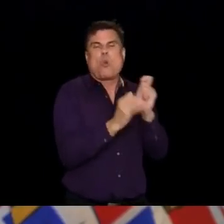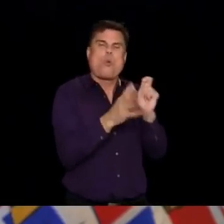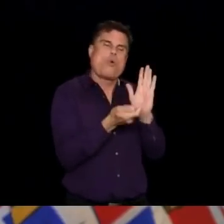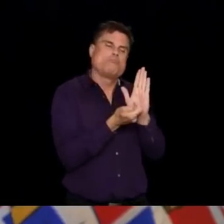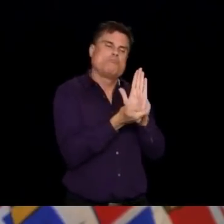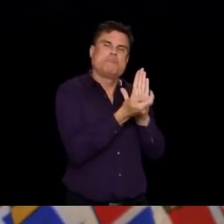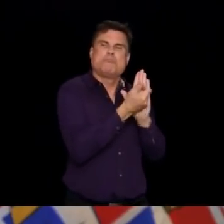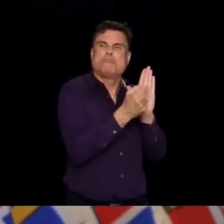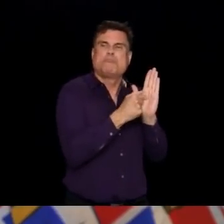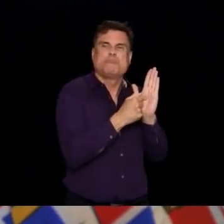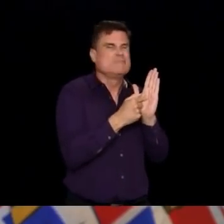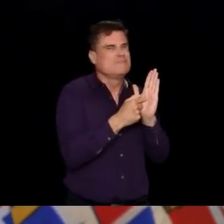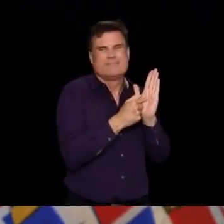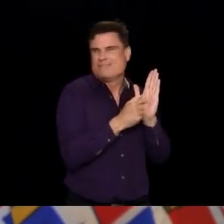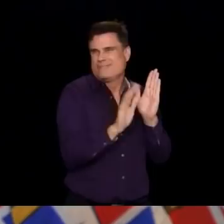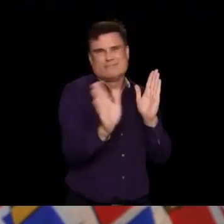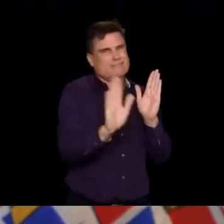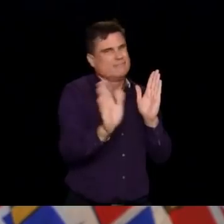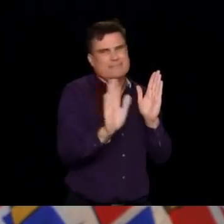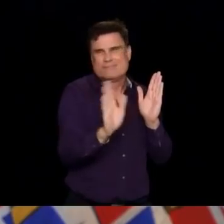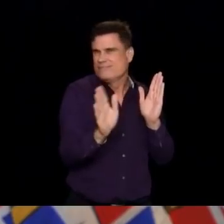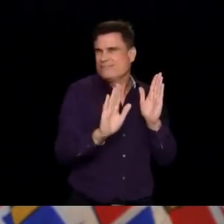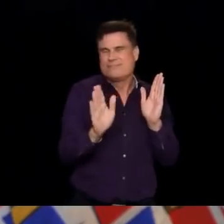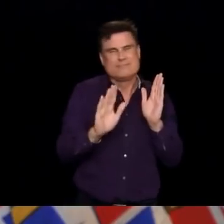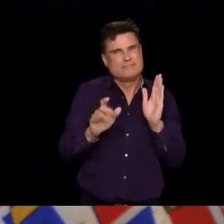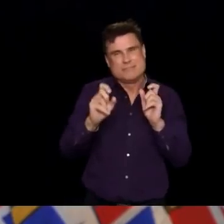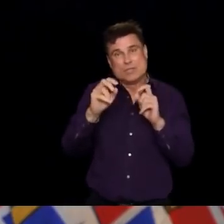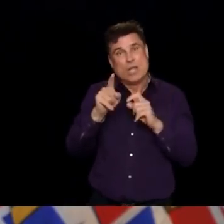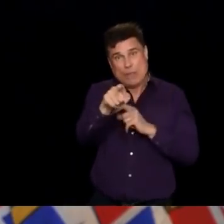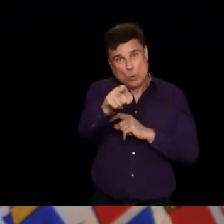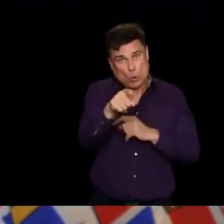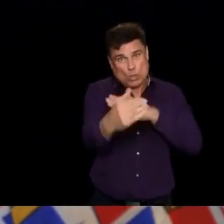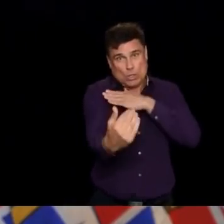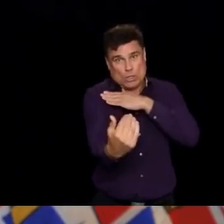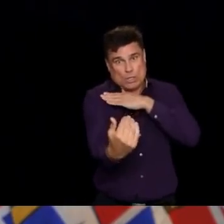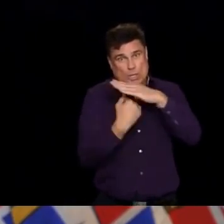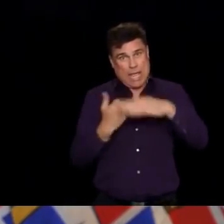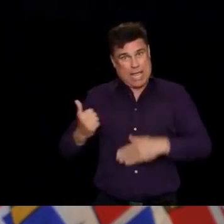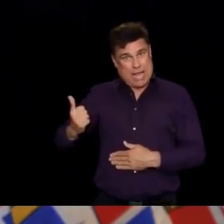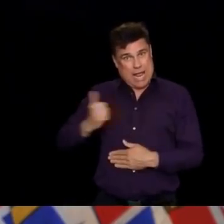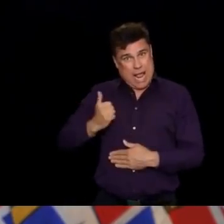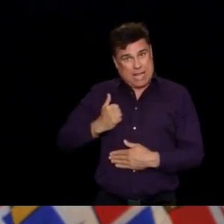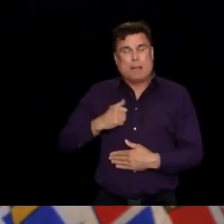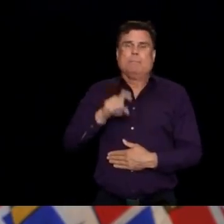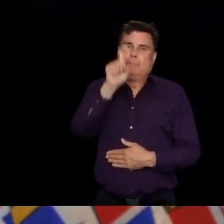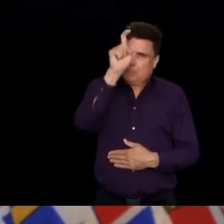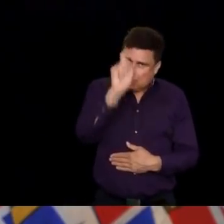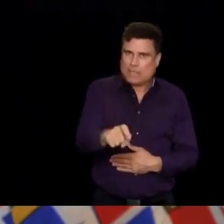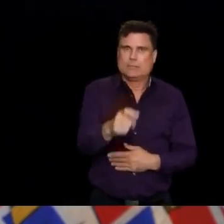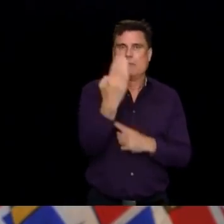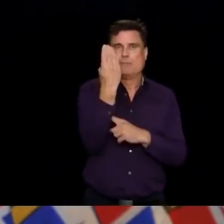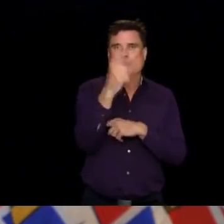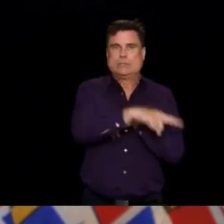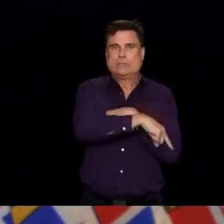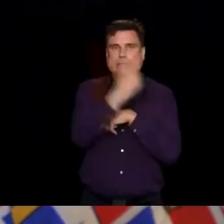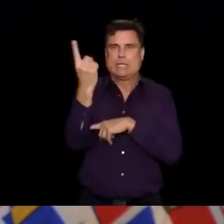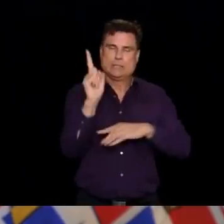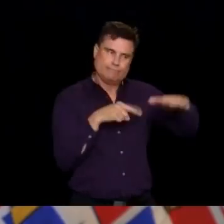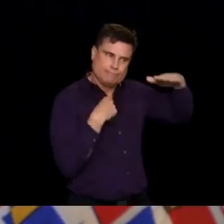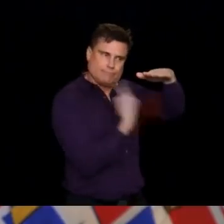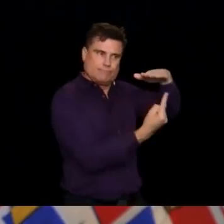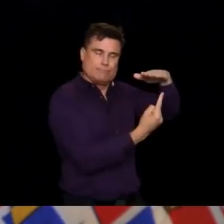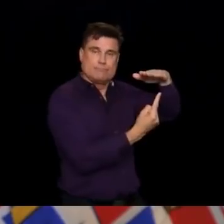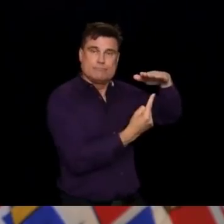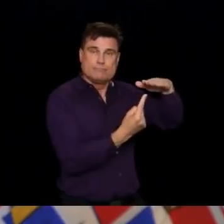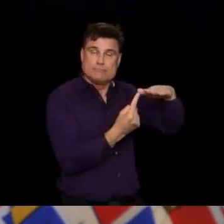self-isolation for that incubation period. Do you have a follow-up, Bender? I'm just